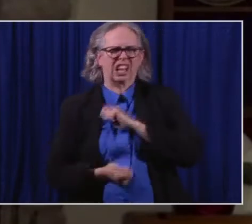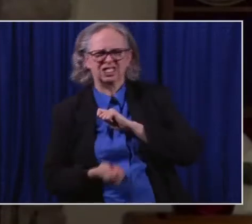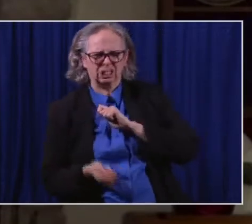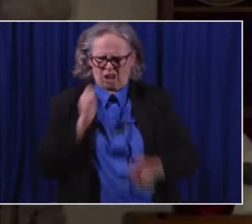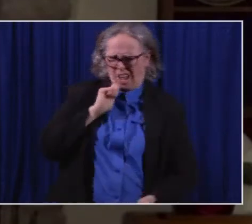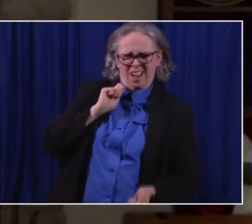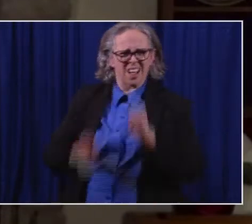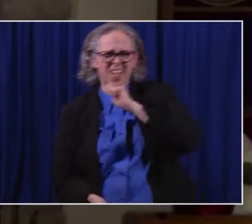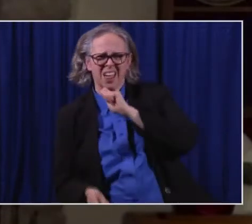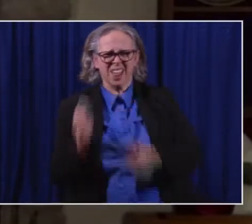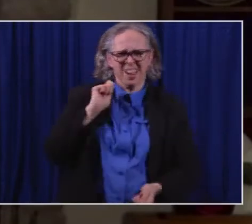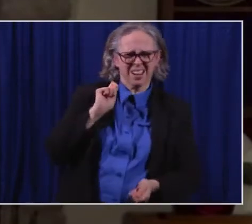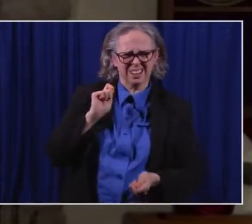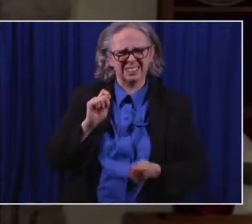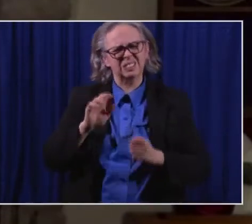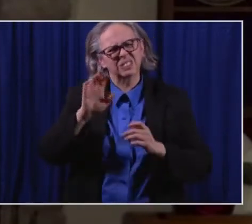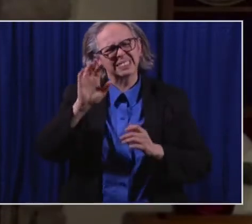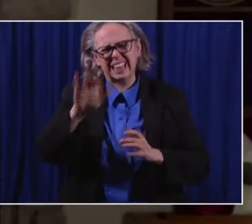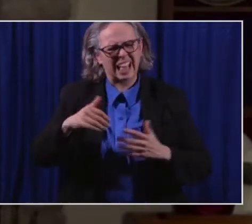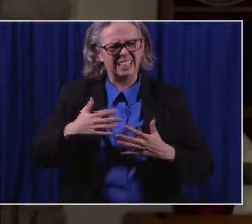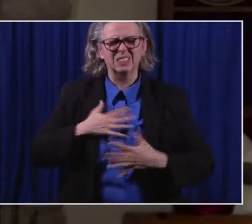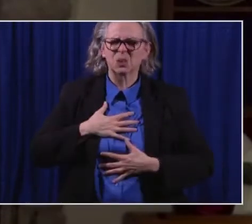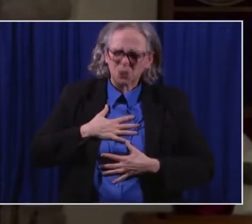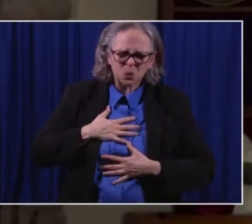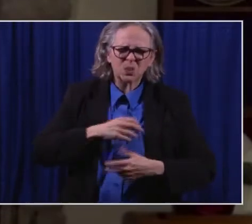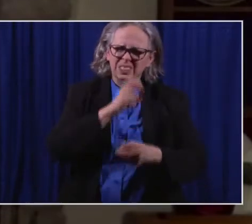difficult, uh, period of time.